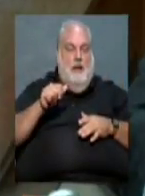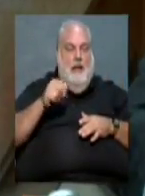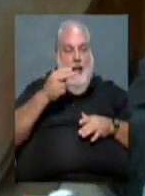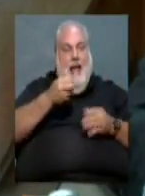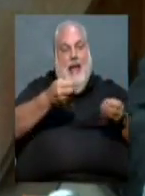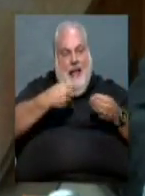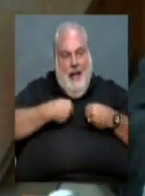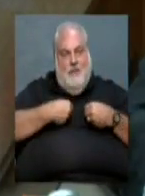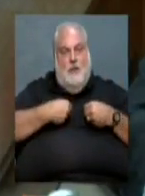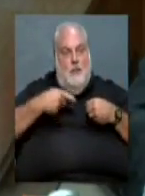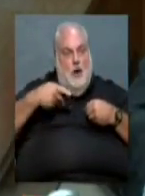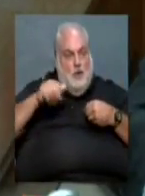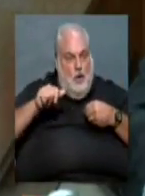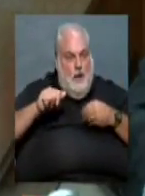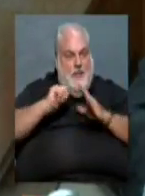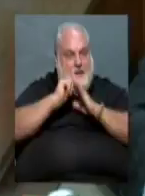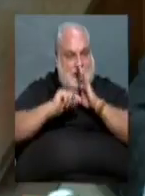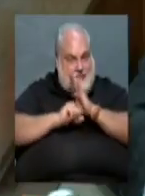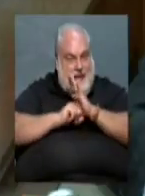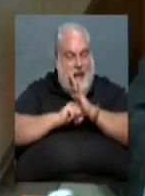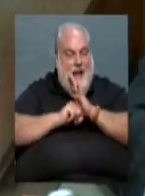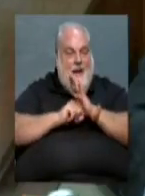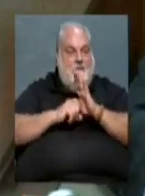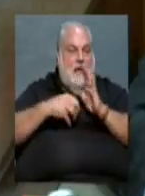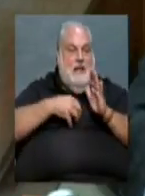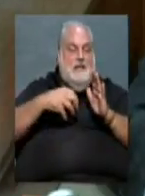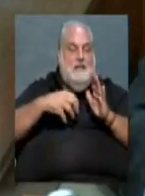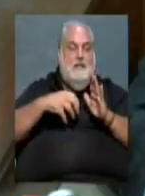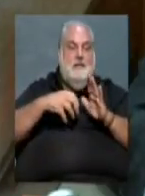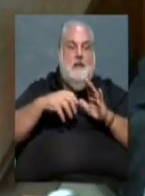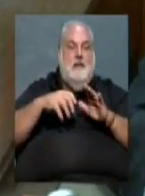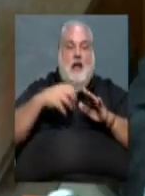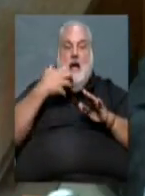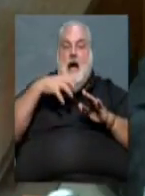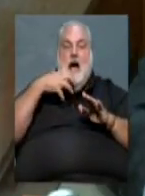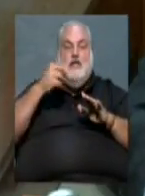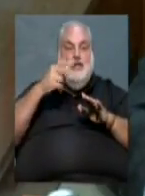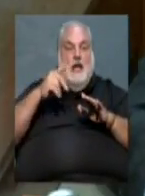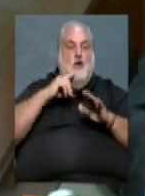authority to prosecute that's a state offense. Hot checks are a state offense.